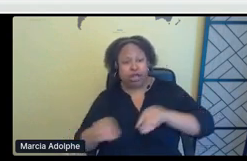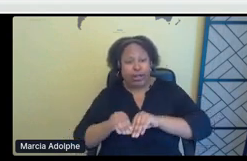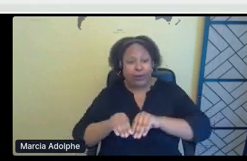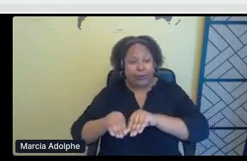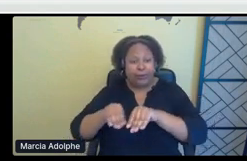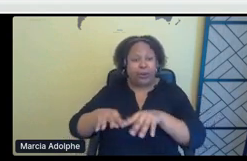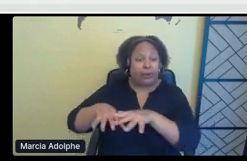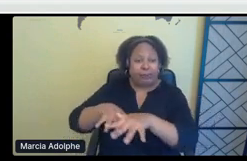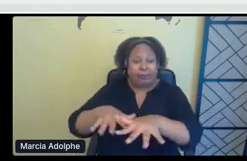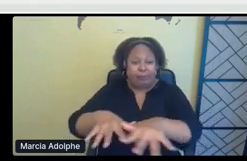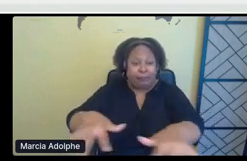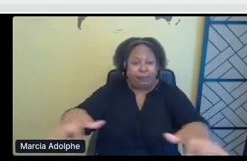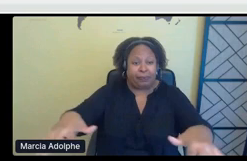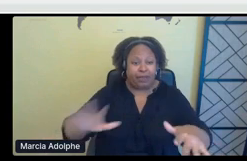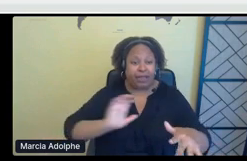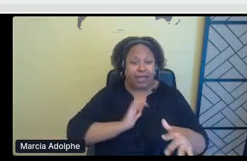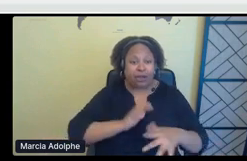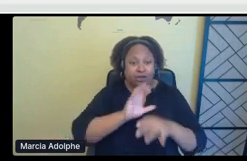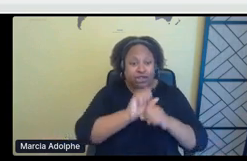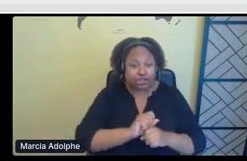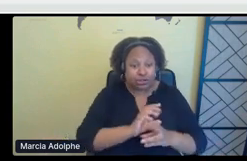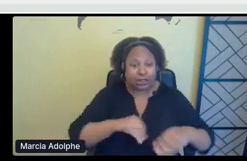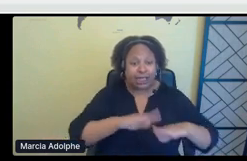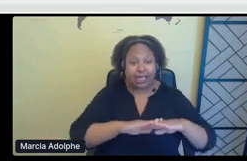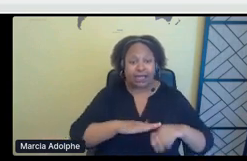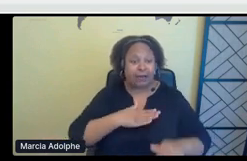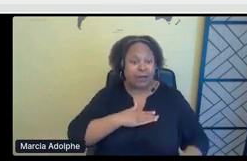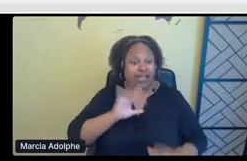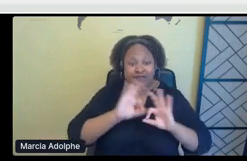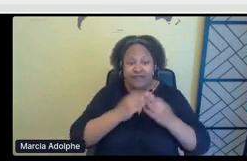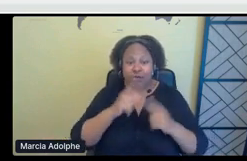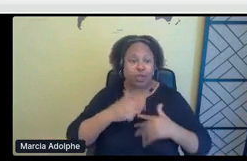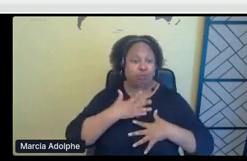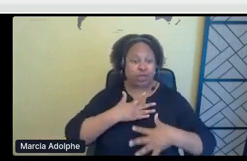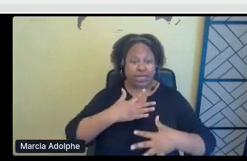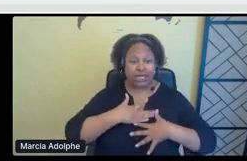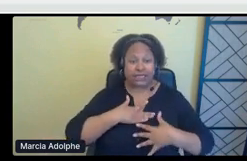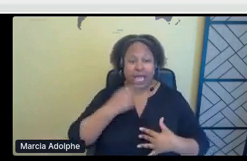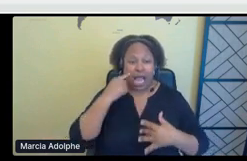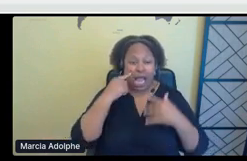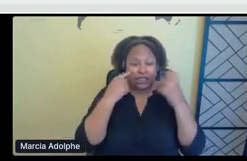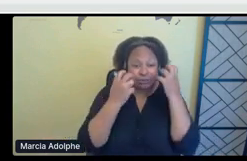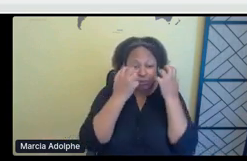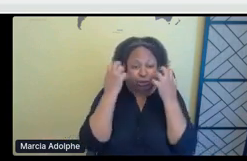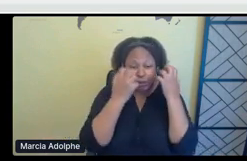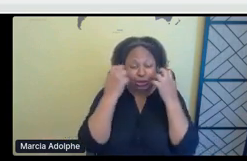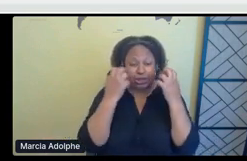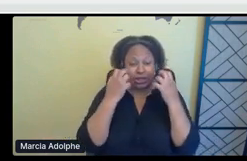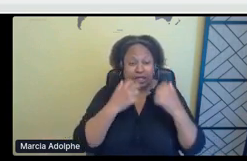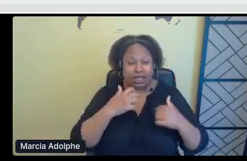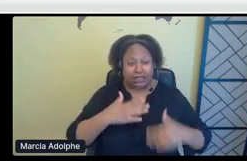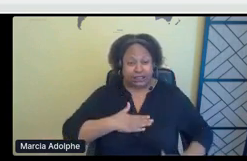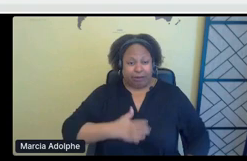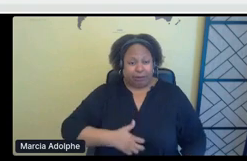territory. My family couldn't breathe. Their eyes are burning. Their stomachs were turning. They had to actually shut down the community school for two